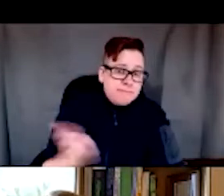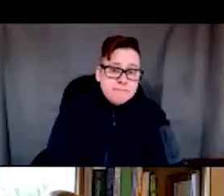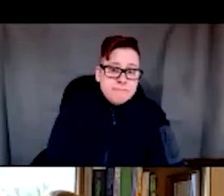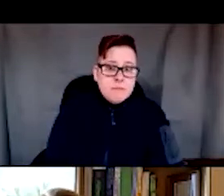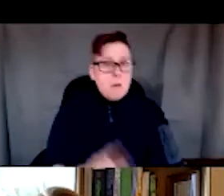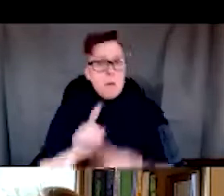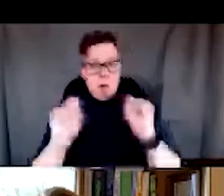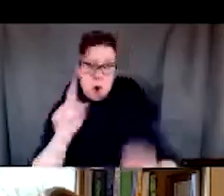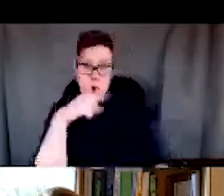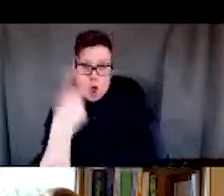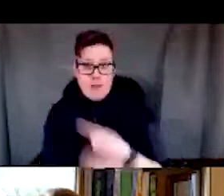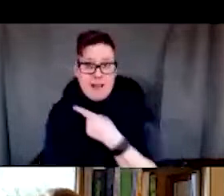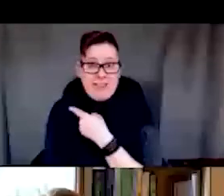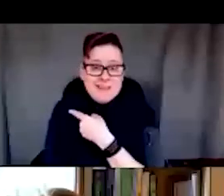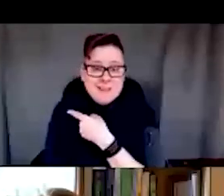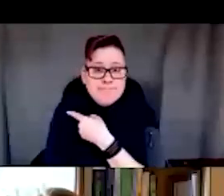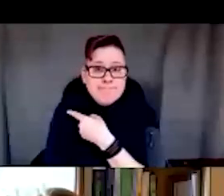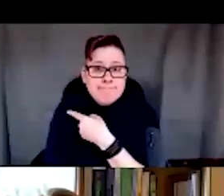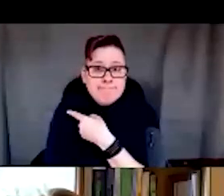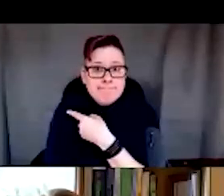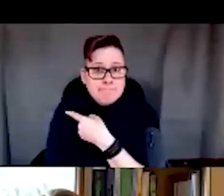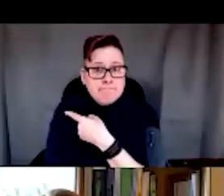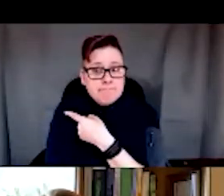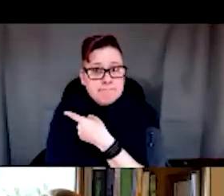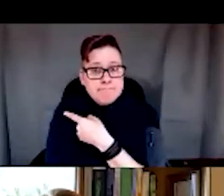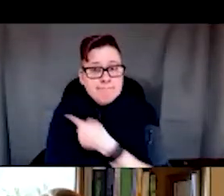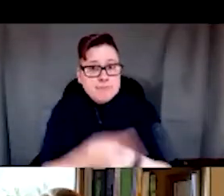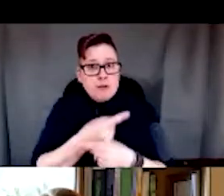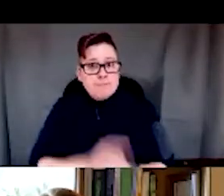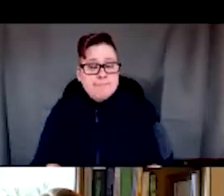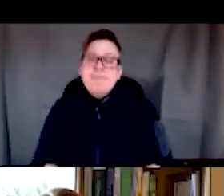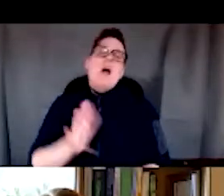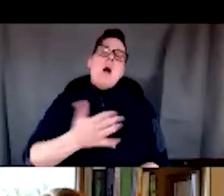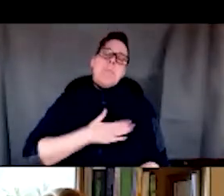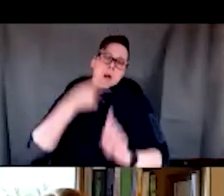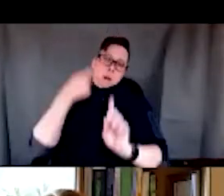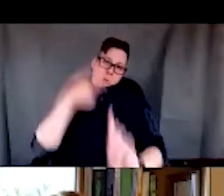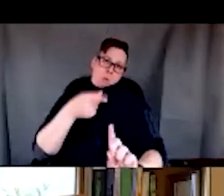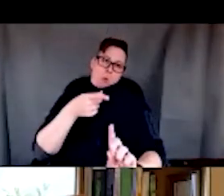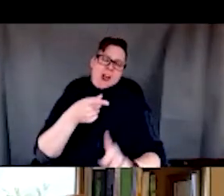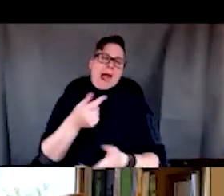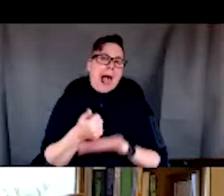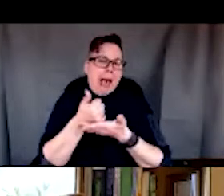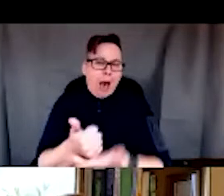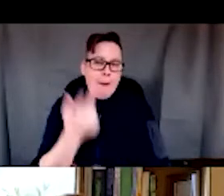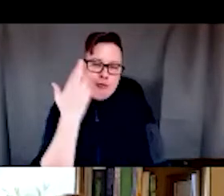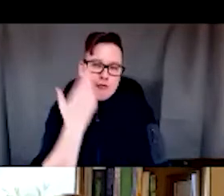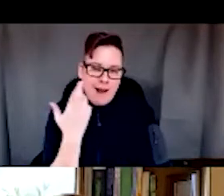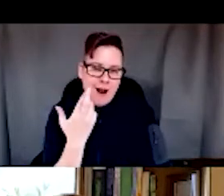But it could also be something like this, right? My goal here is to kind of help you to realize